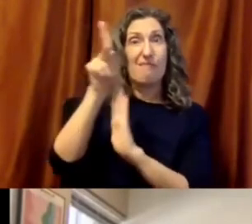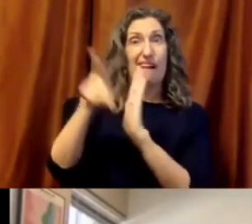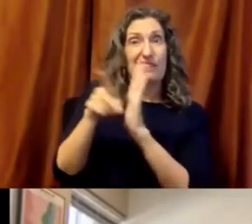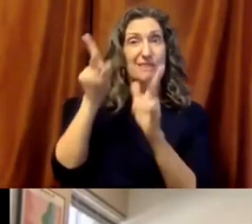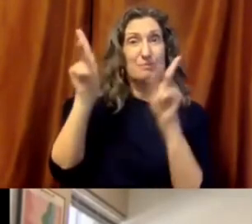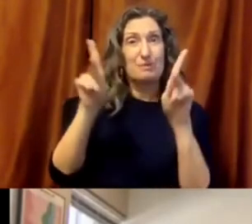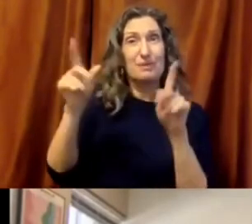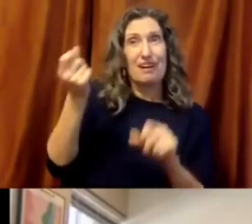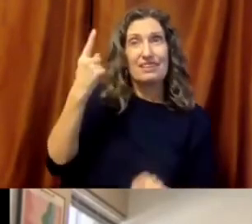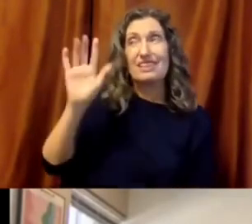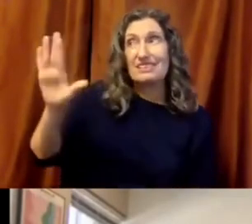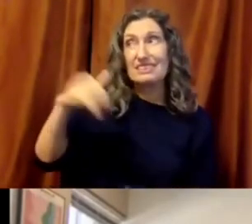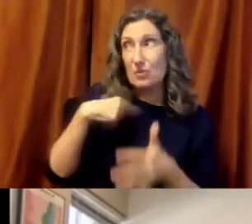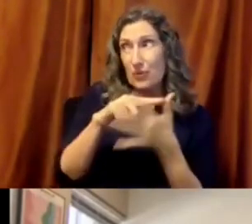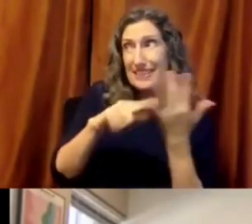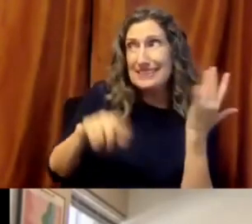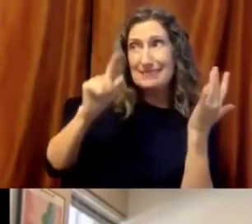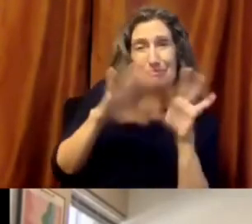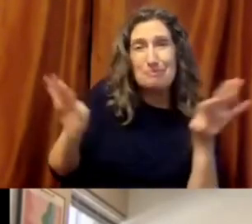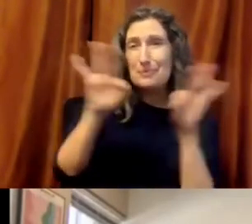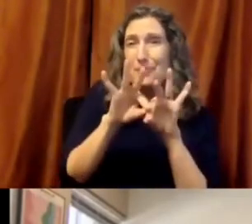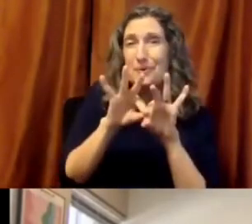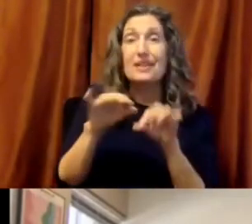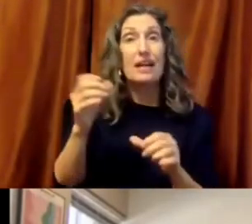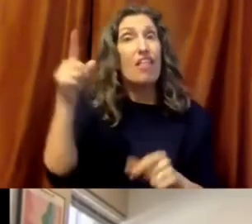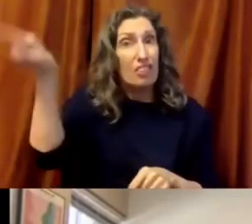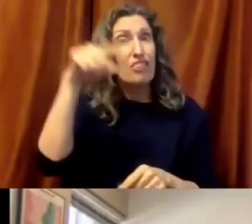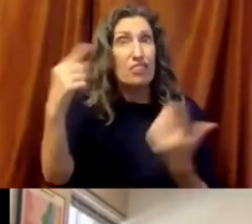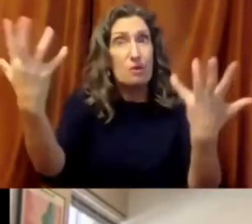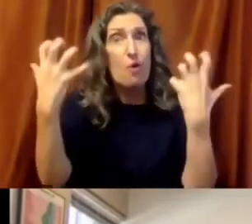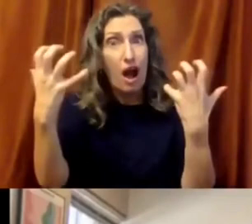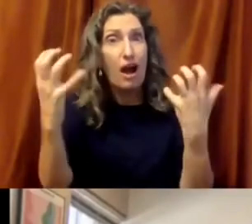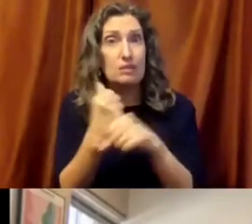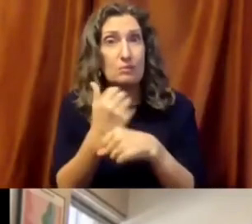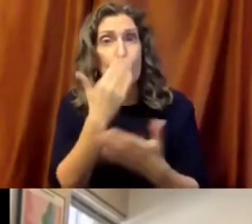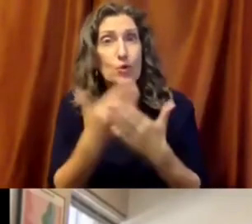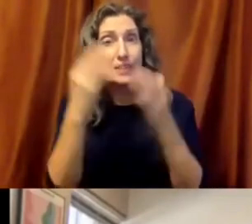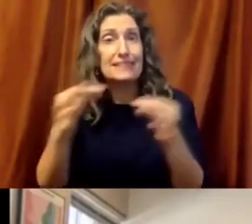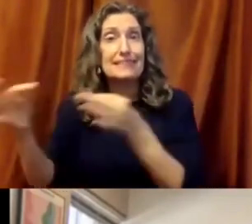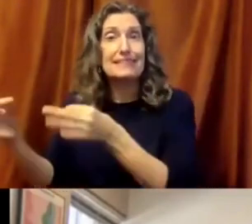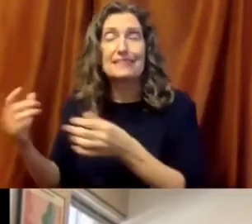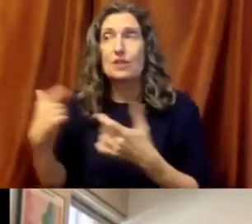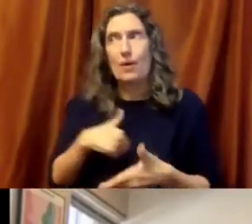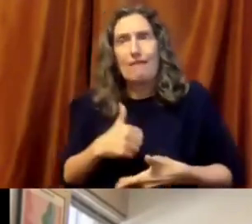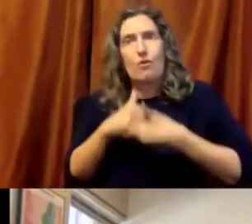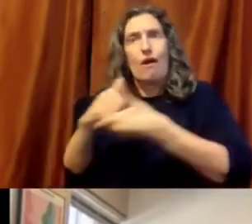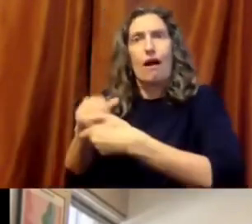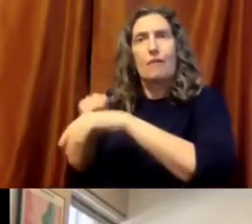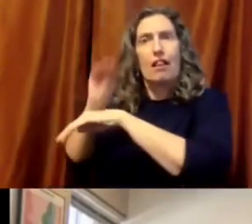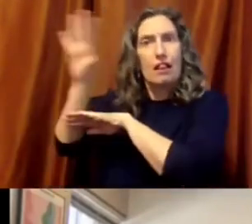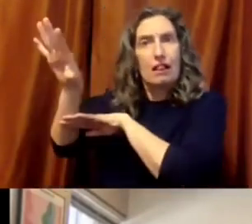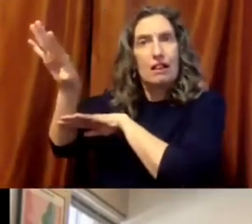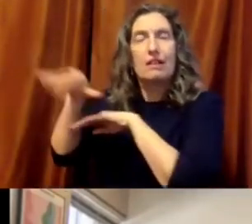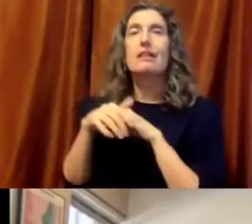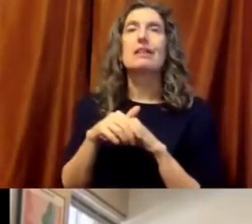those who are in the policy community understand, as many of them want to, make the right kinds